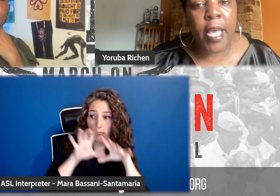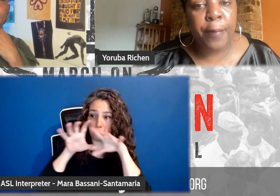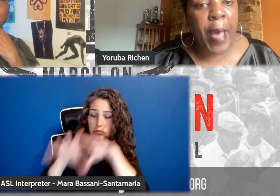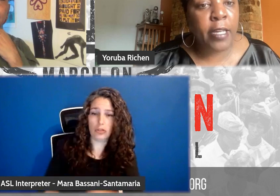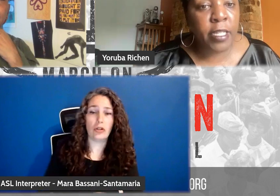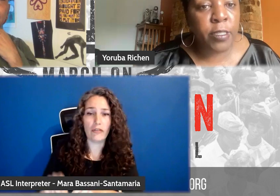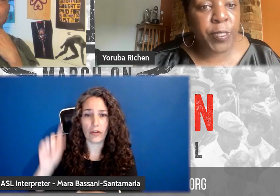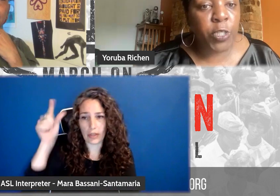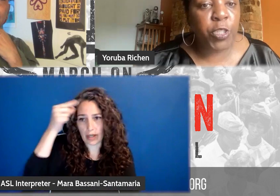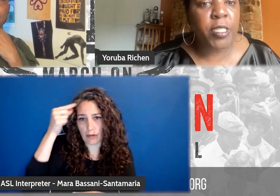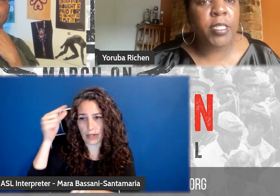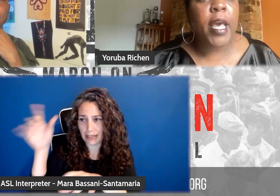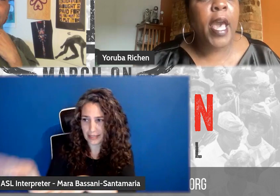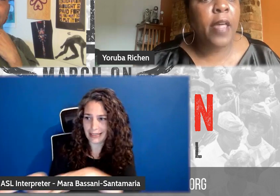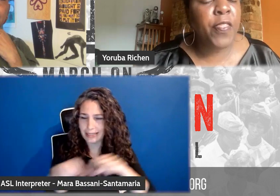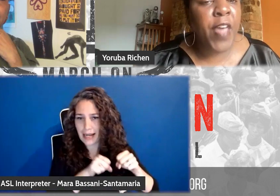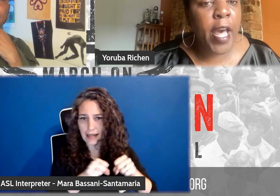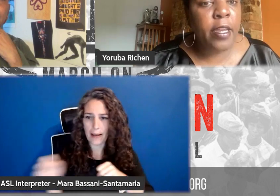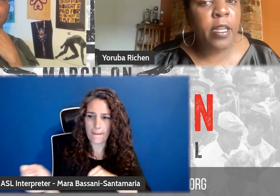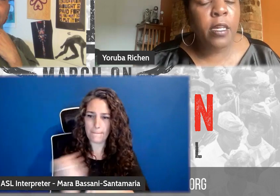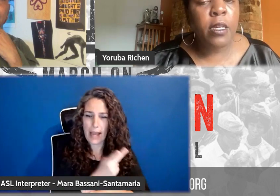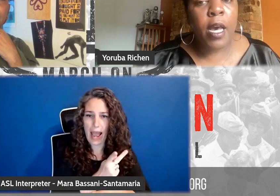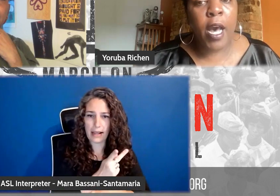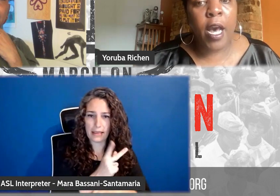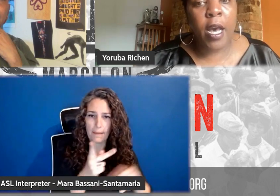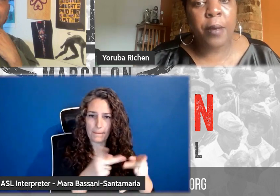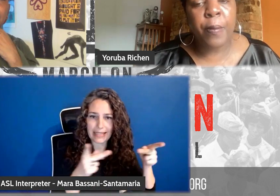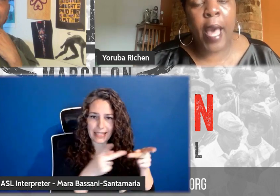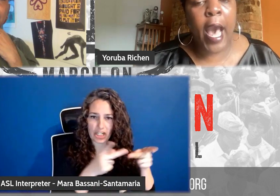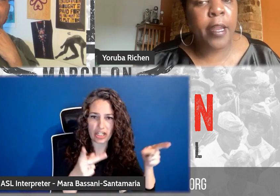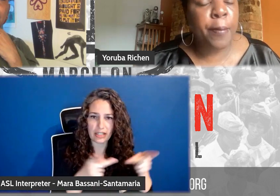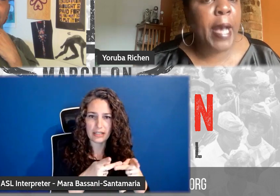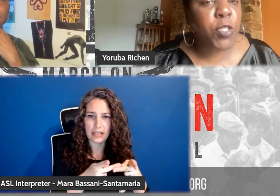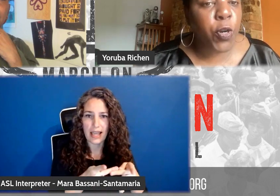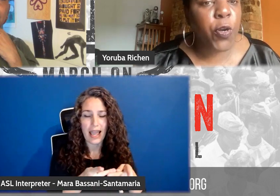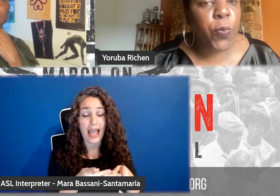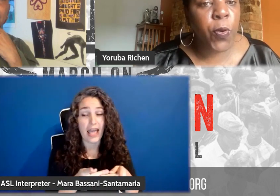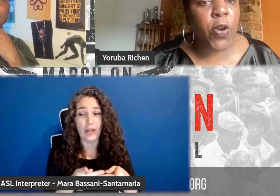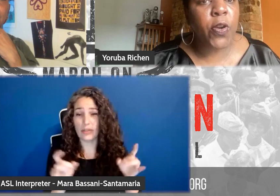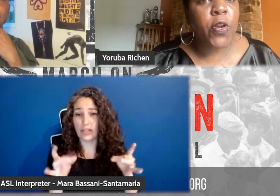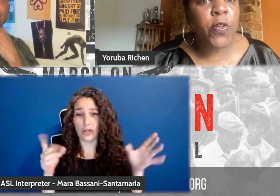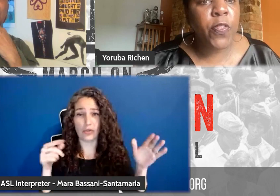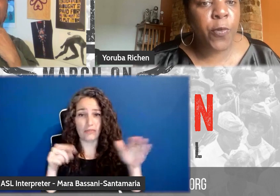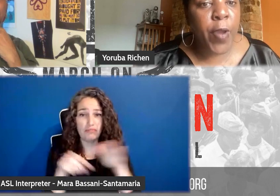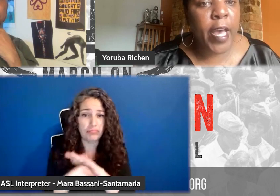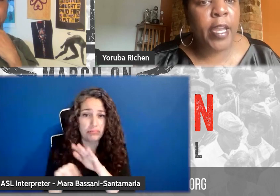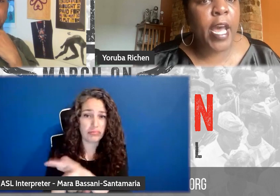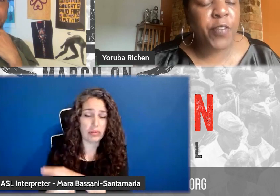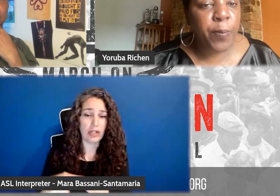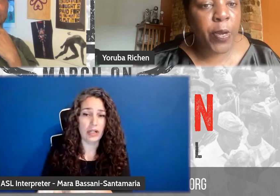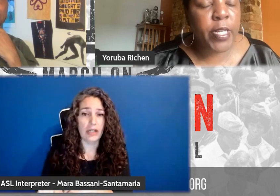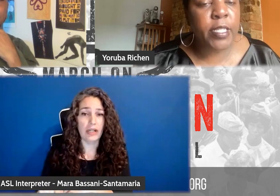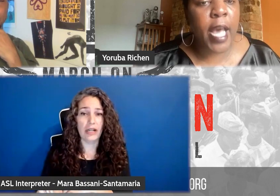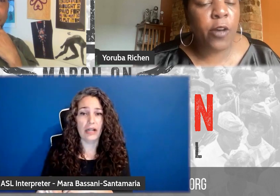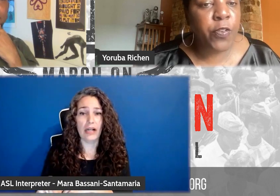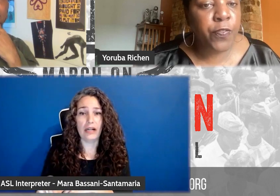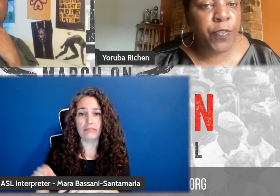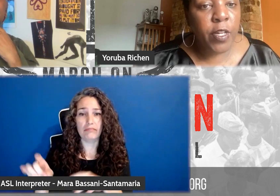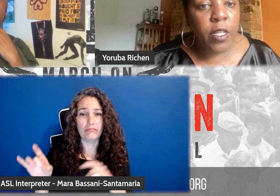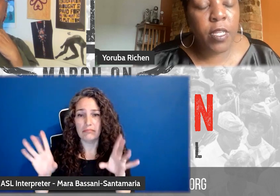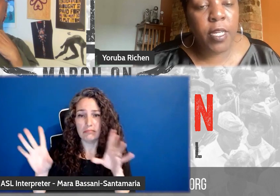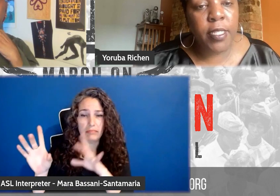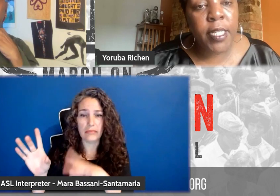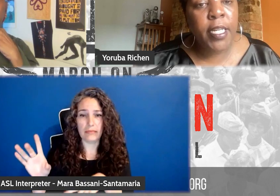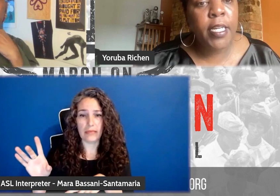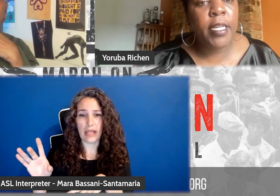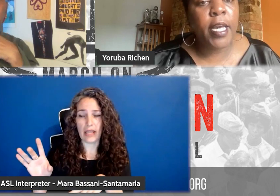take back these positions. And then had a massacre where they ran African Americans out of